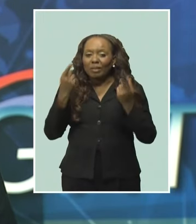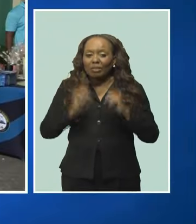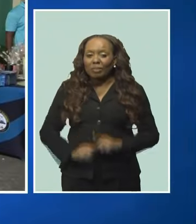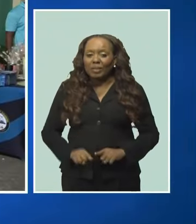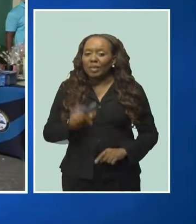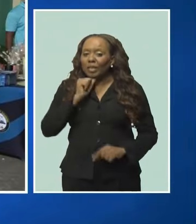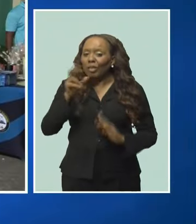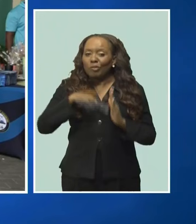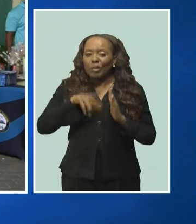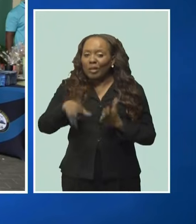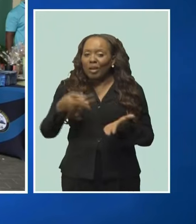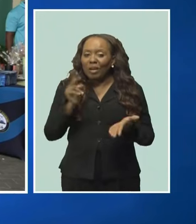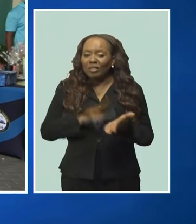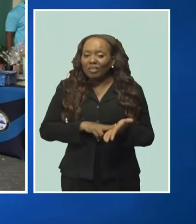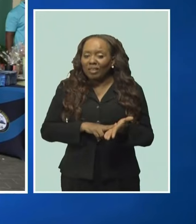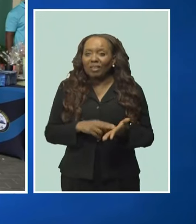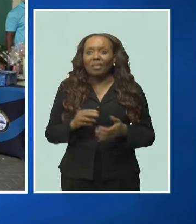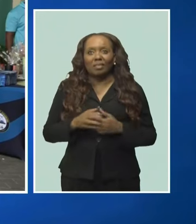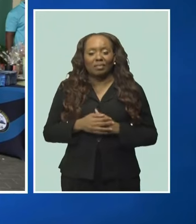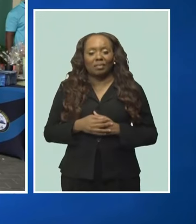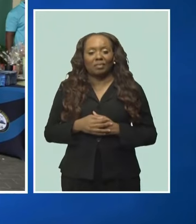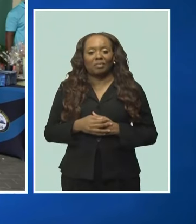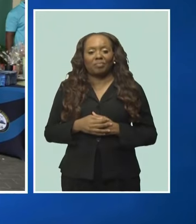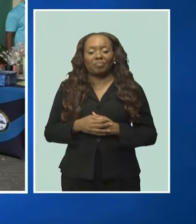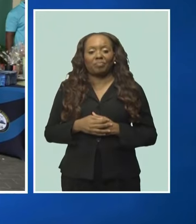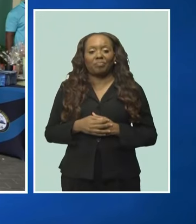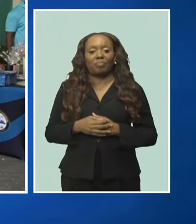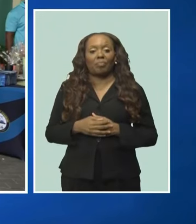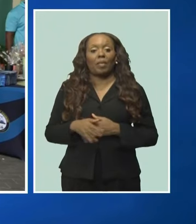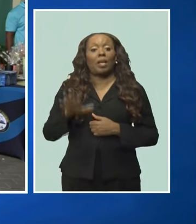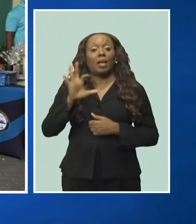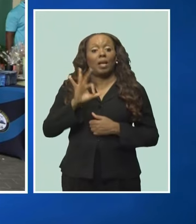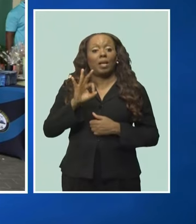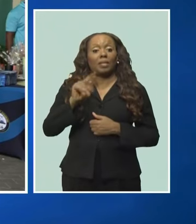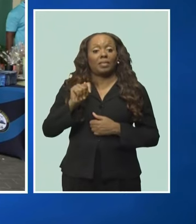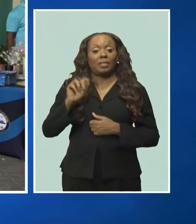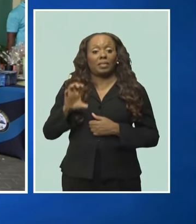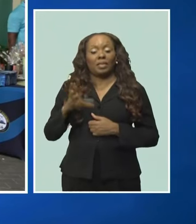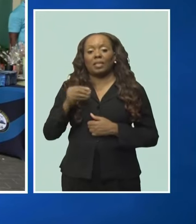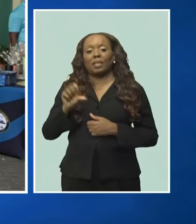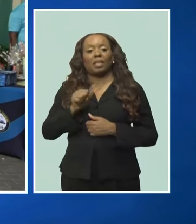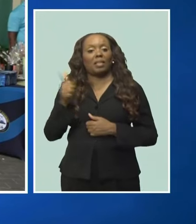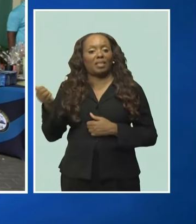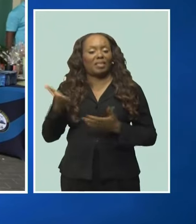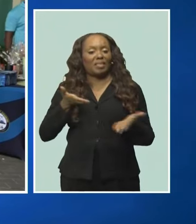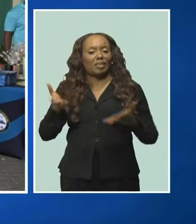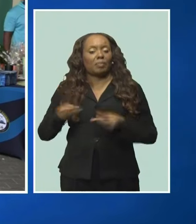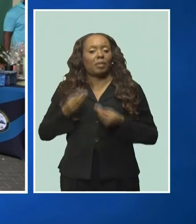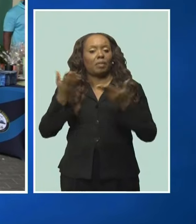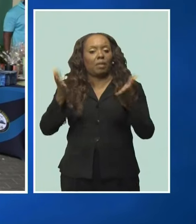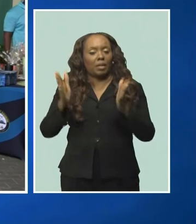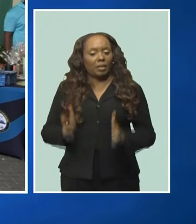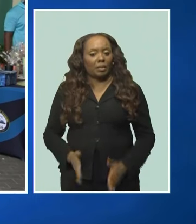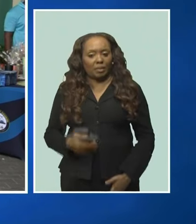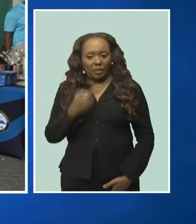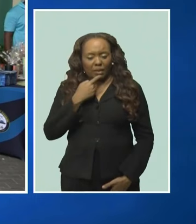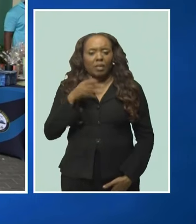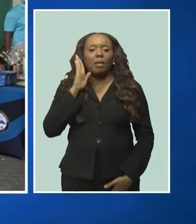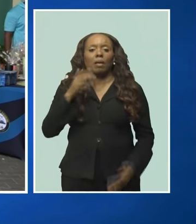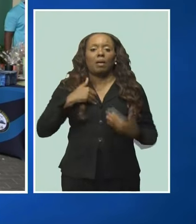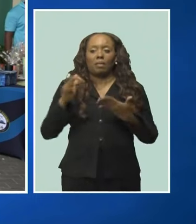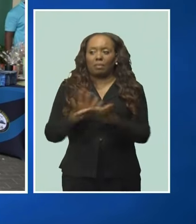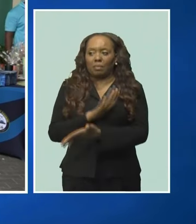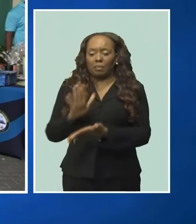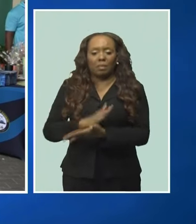What the FTC and the other stakeholders as well as the service providers have agreed is that there's now going to be a document